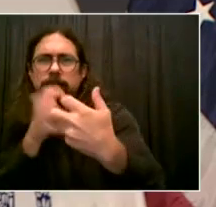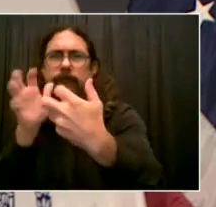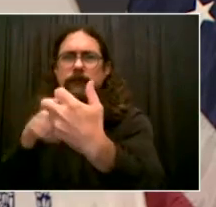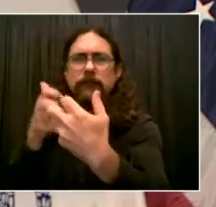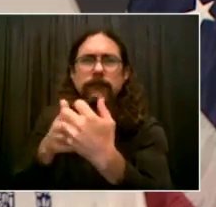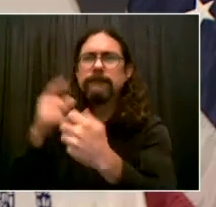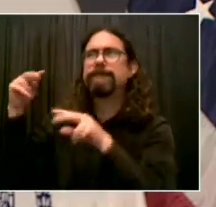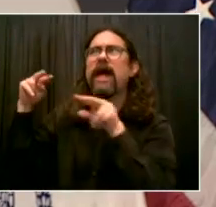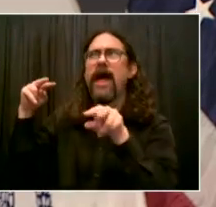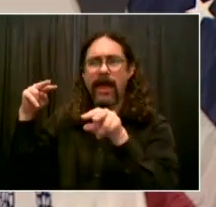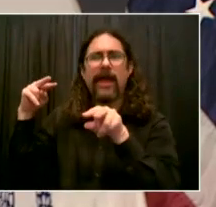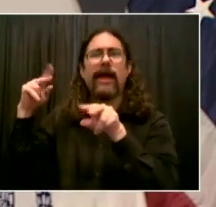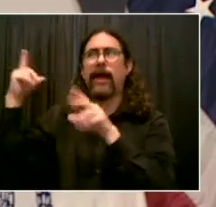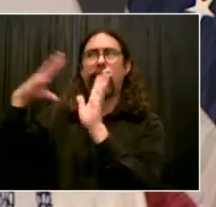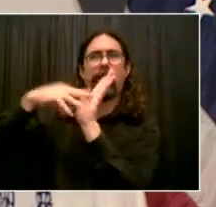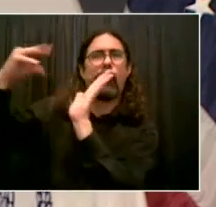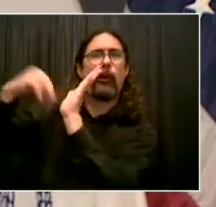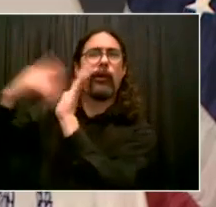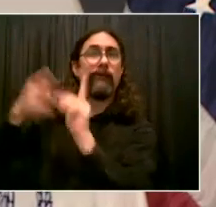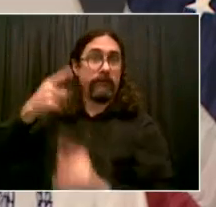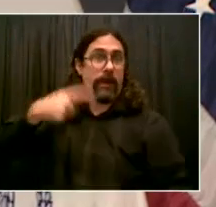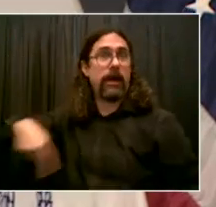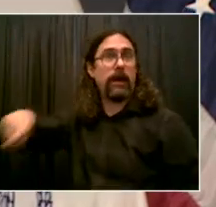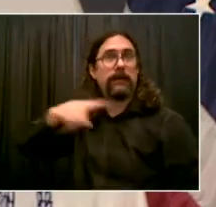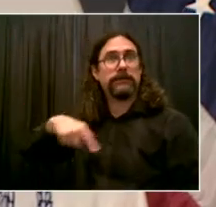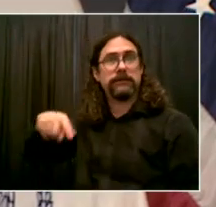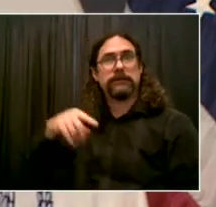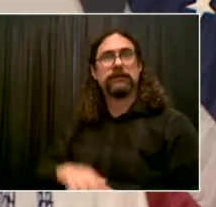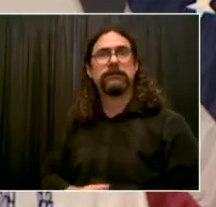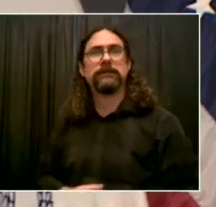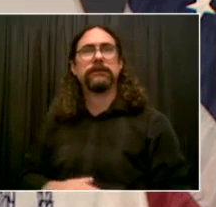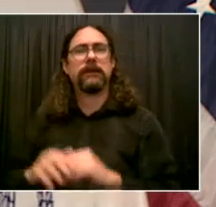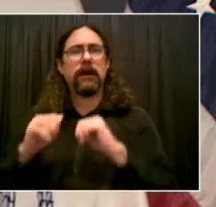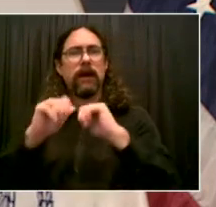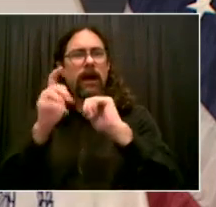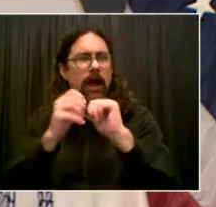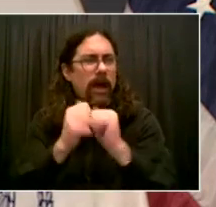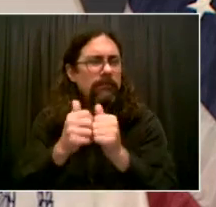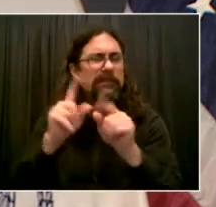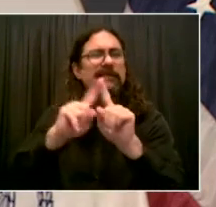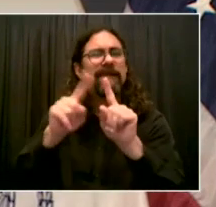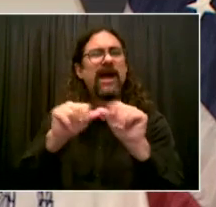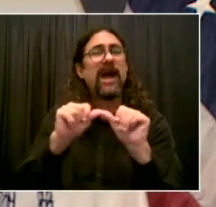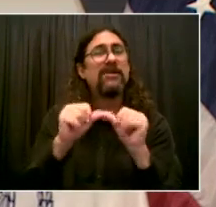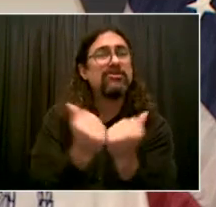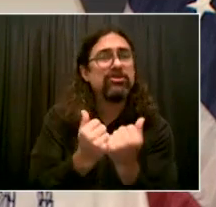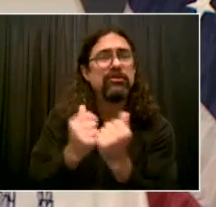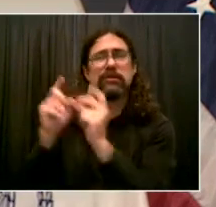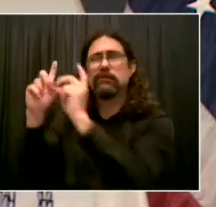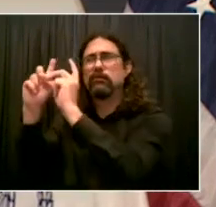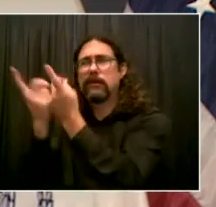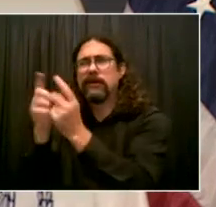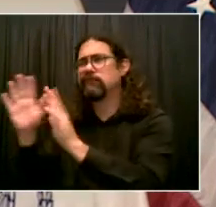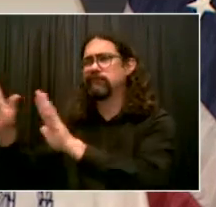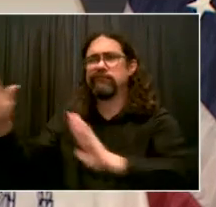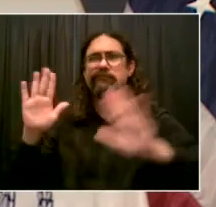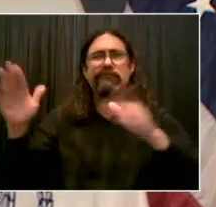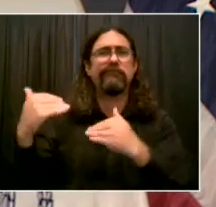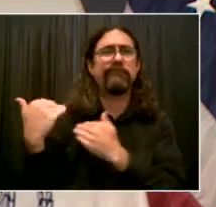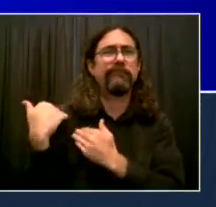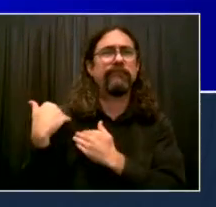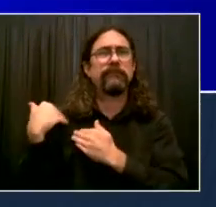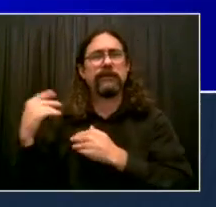from the Test and Trace Corps, making them permanent, having a permanent ability to reach people at the grassroots, encourage health,